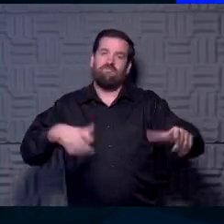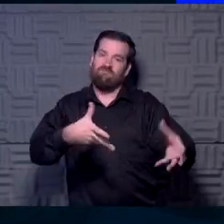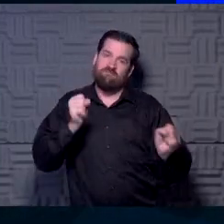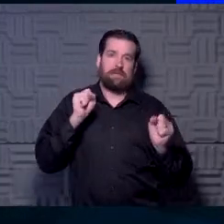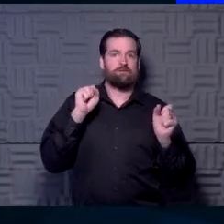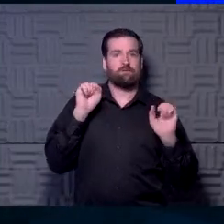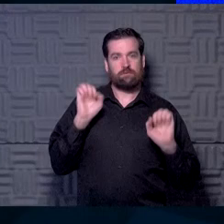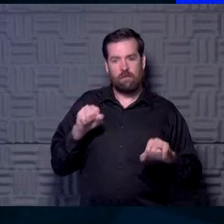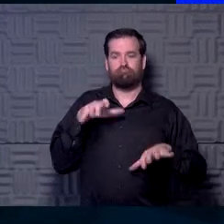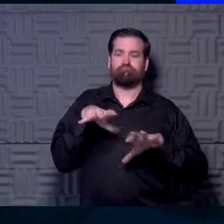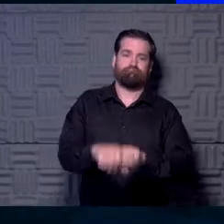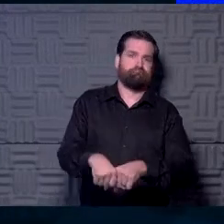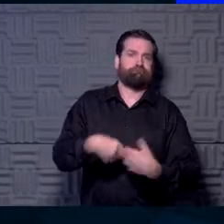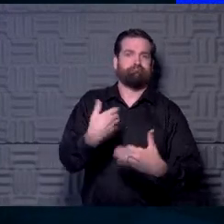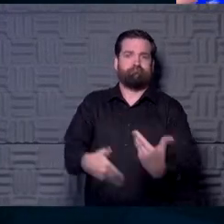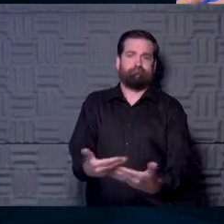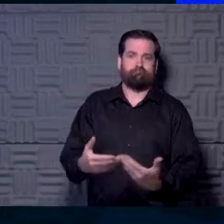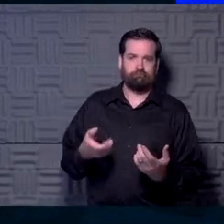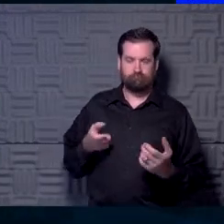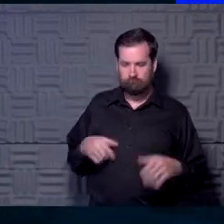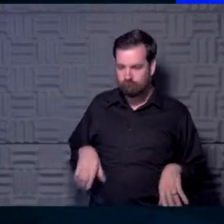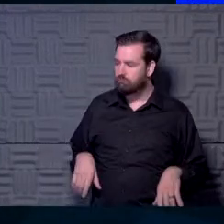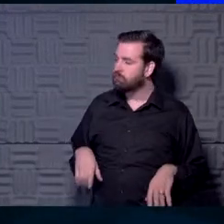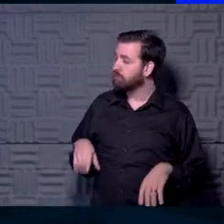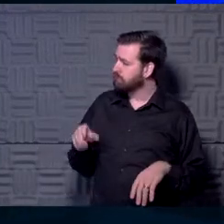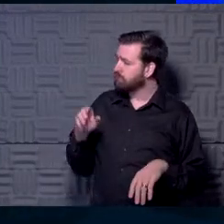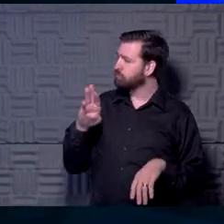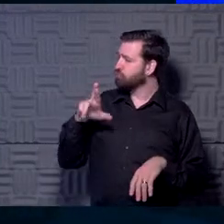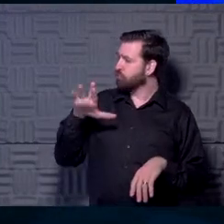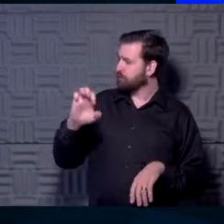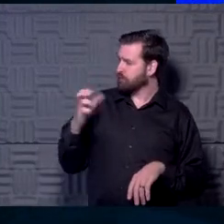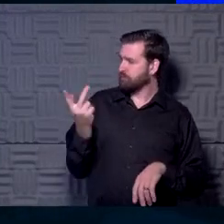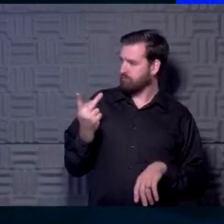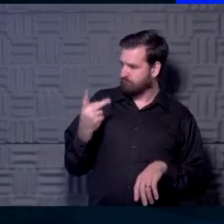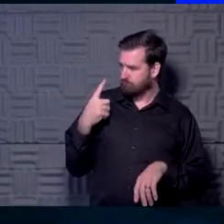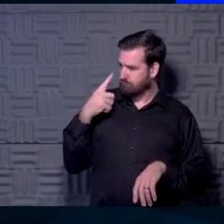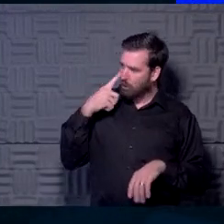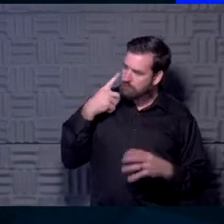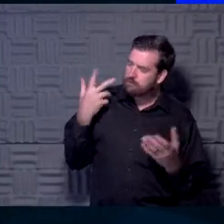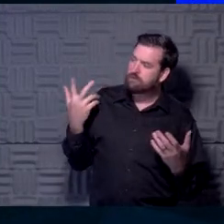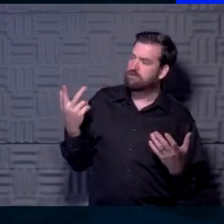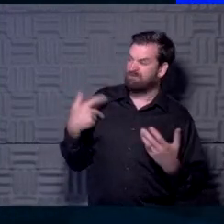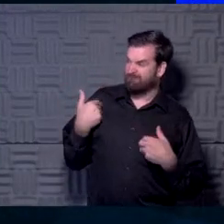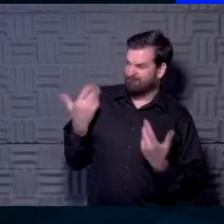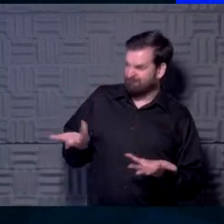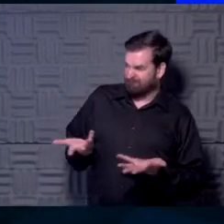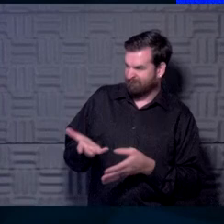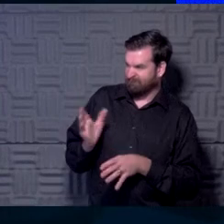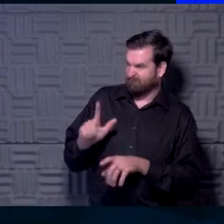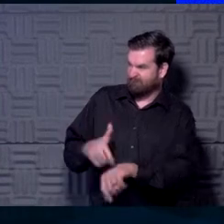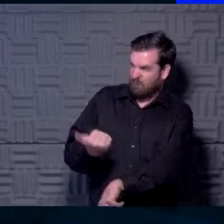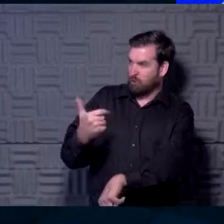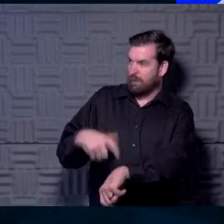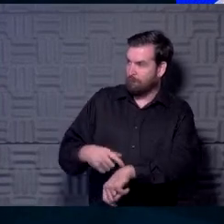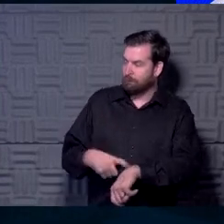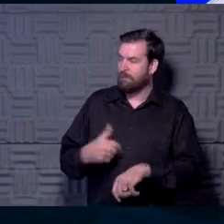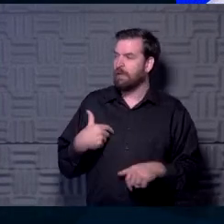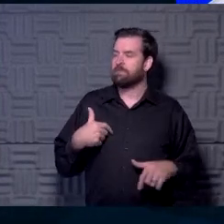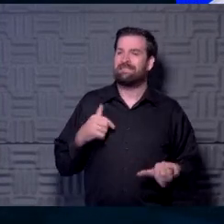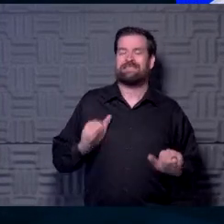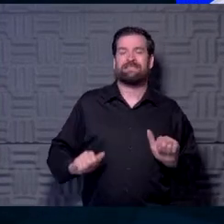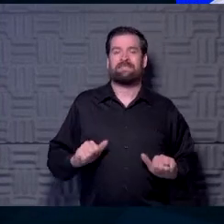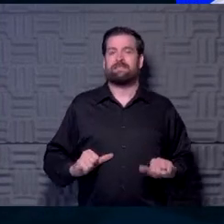that's an important piece to this. Bruce, what are your thoughts? Again, you and I have been here for a long time and I'm a little nervous. I